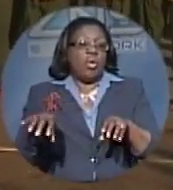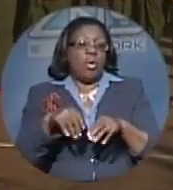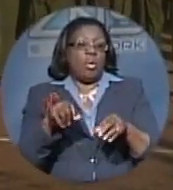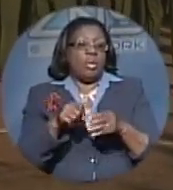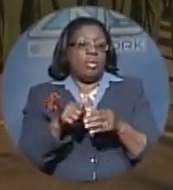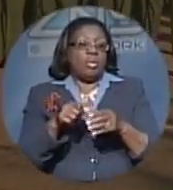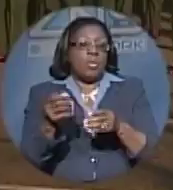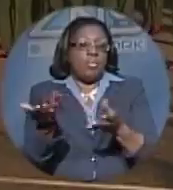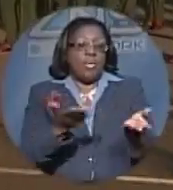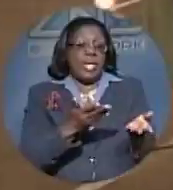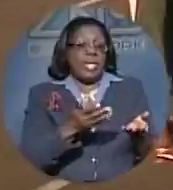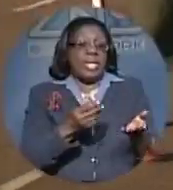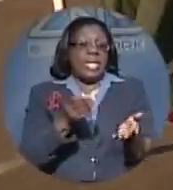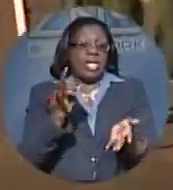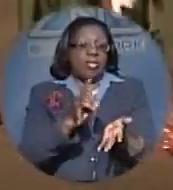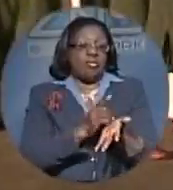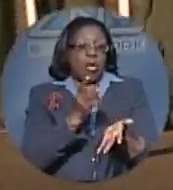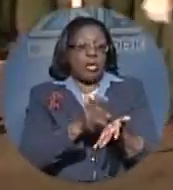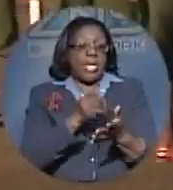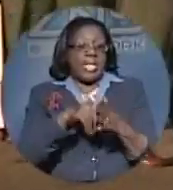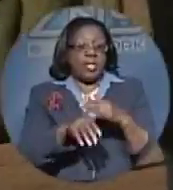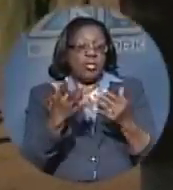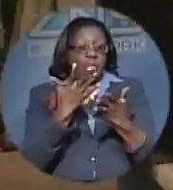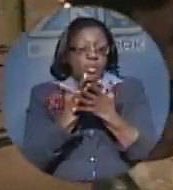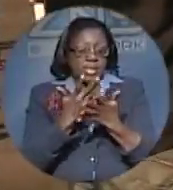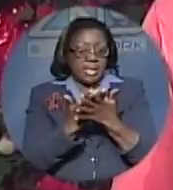contraband into this facility.